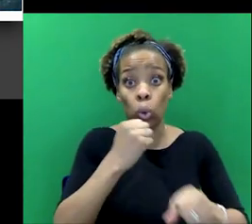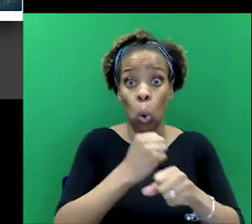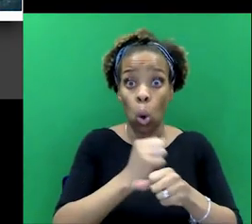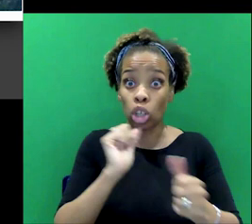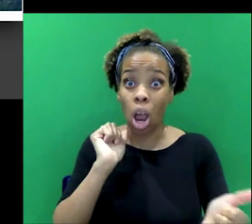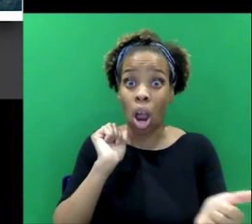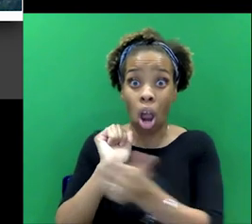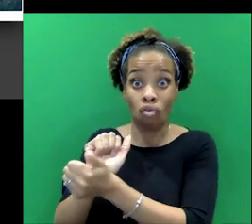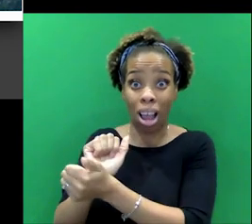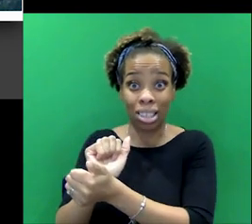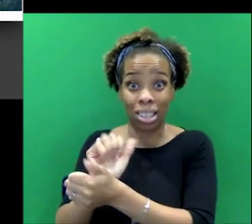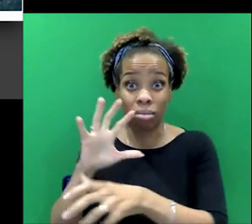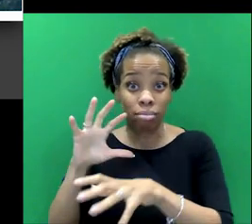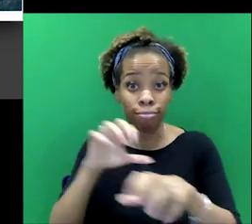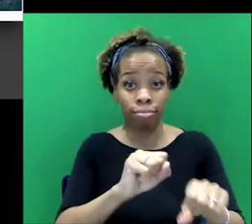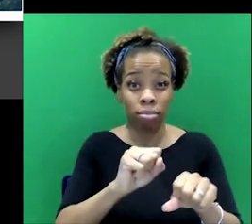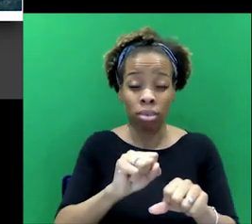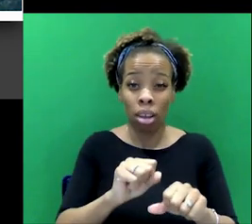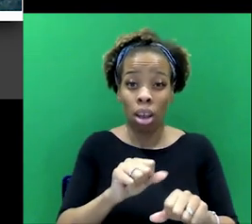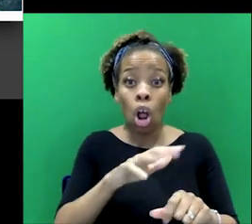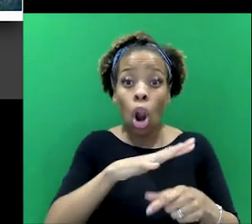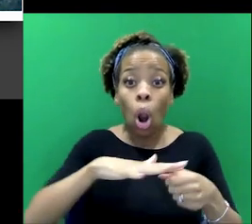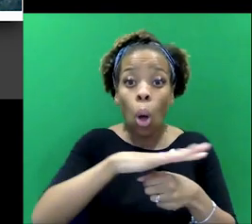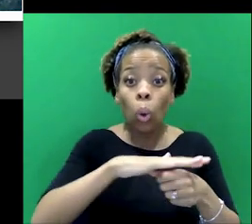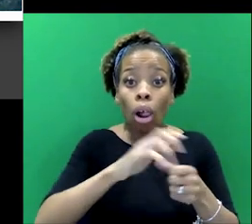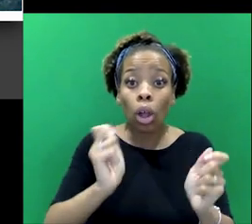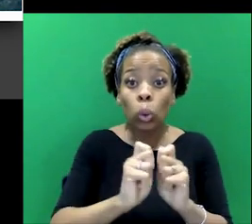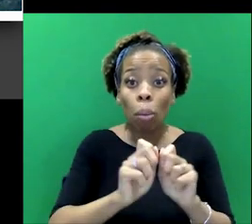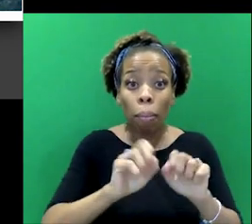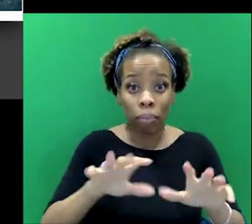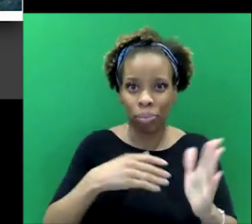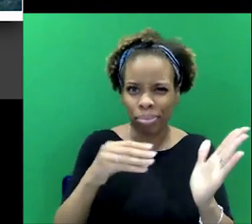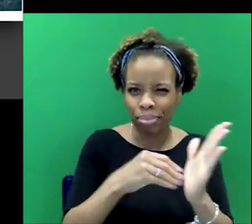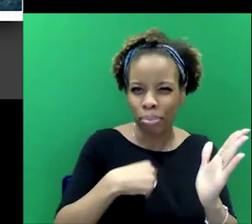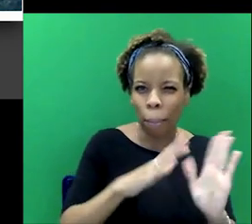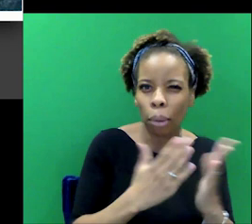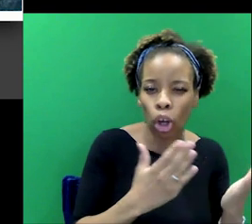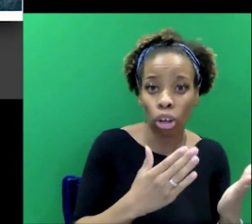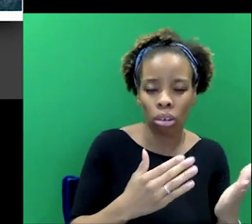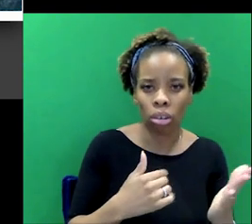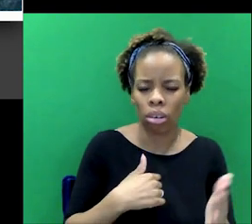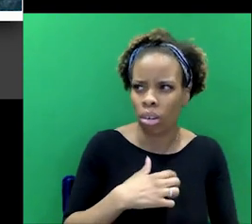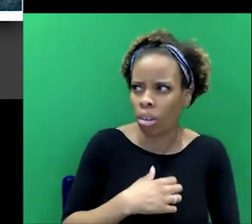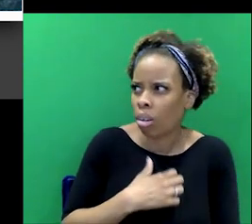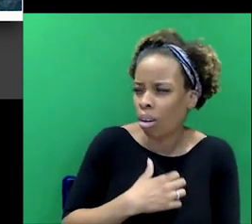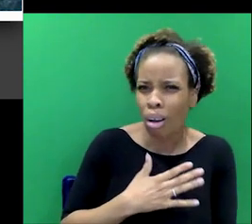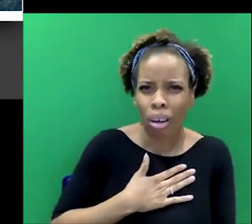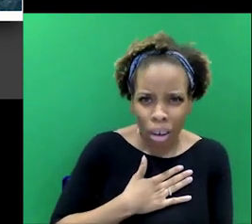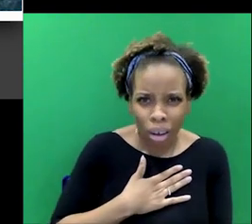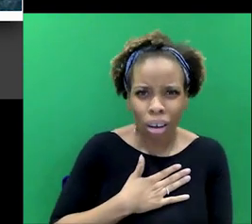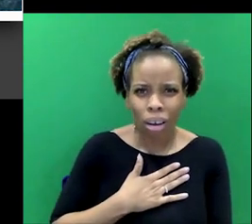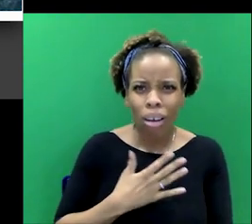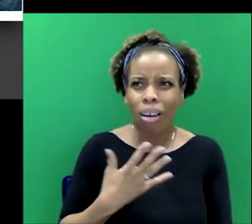arrested of the coverage in the local press. And I have it in my book. It just, you know, you just think, gosh, this is